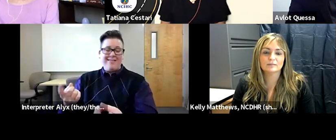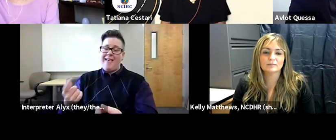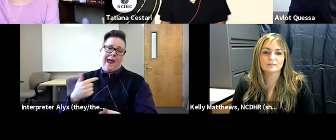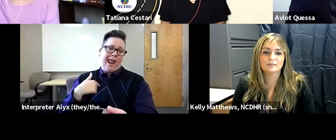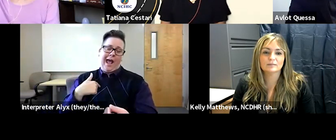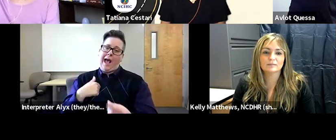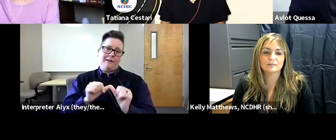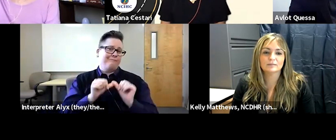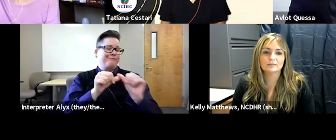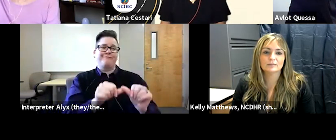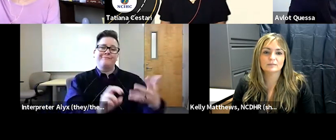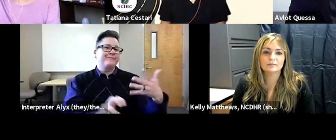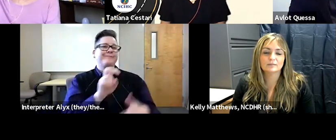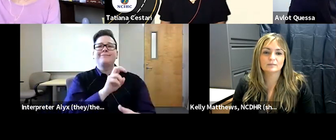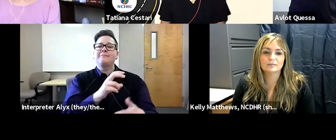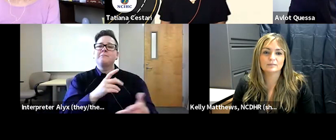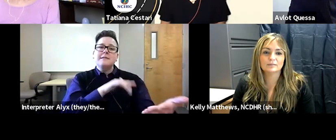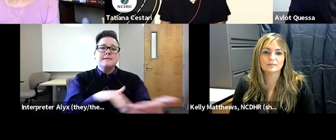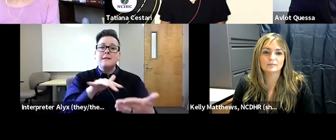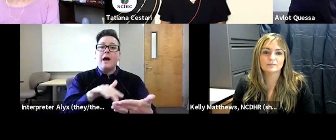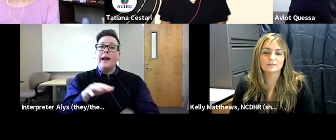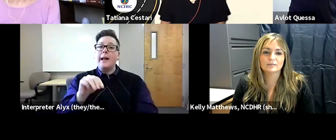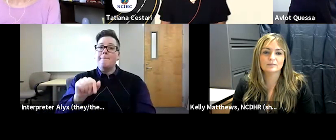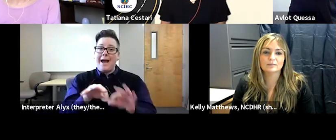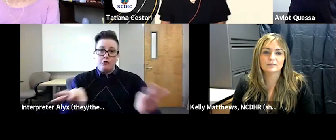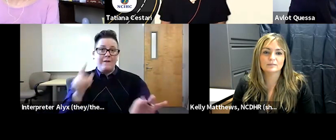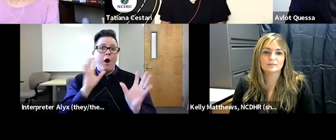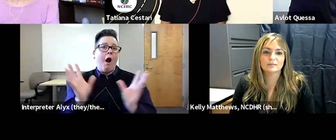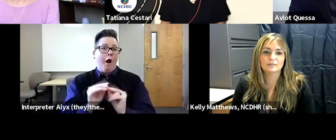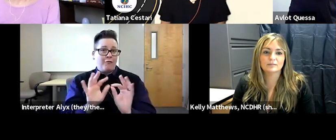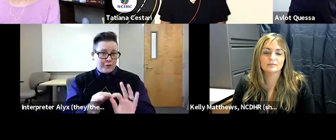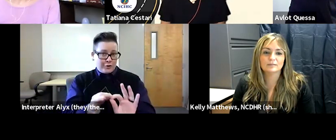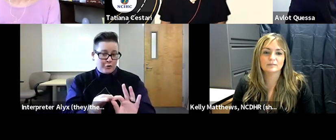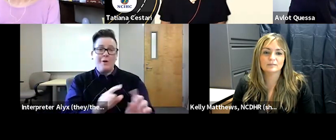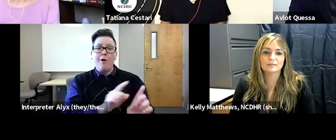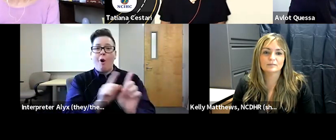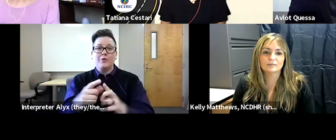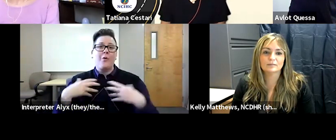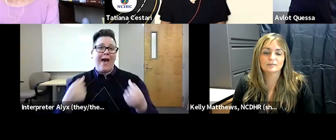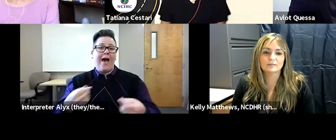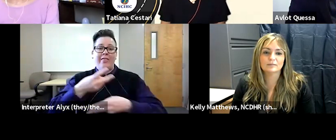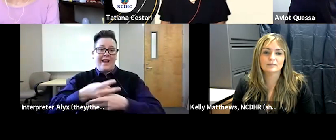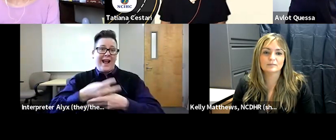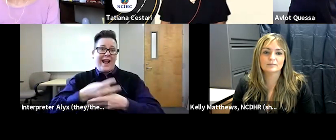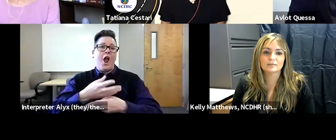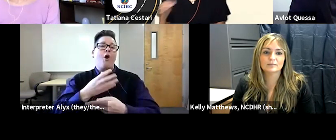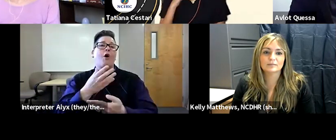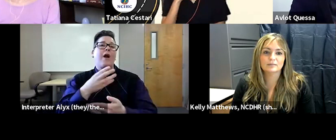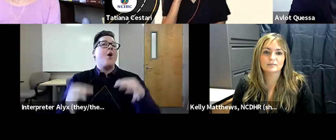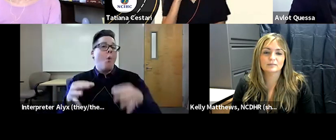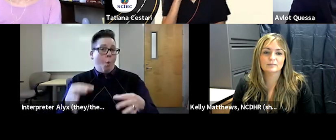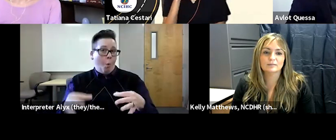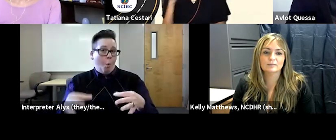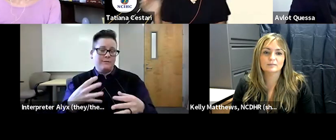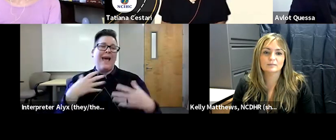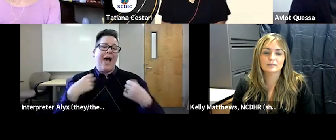on to um study a master's degree in conference interpreting where i also did health care in court coursework and